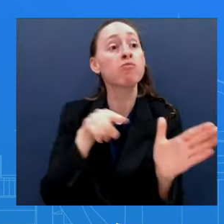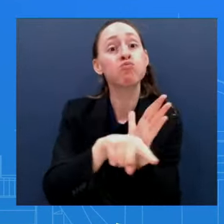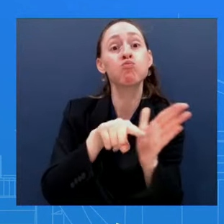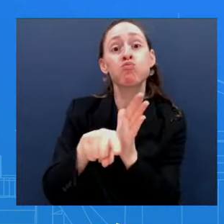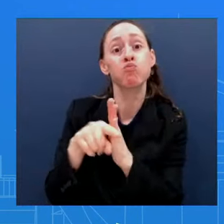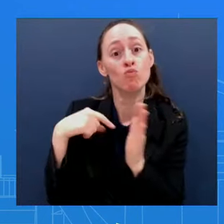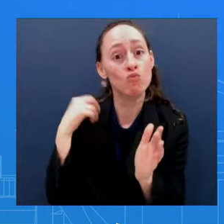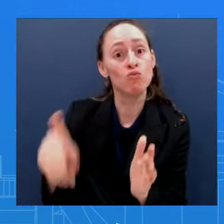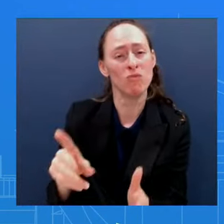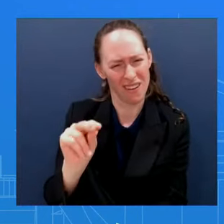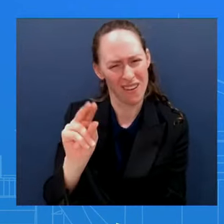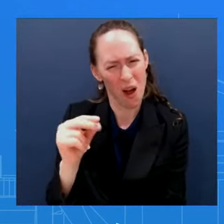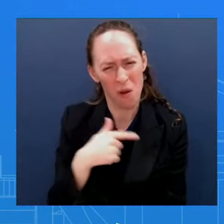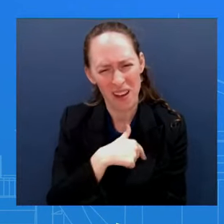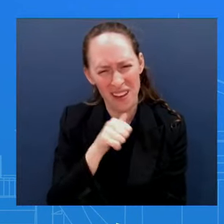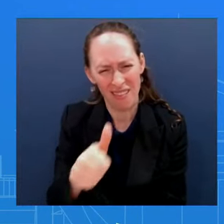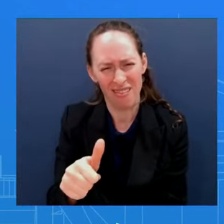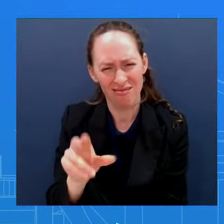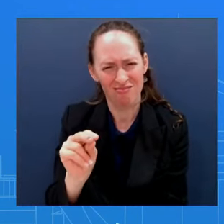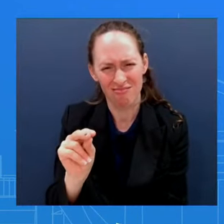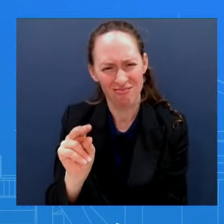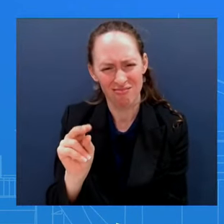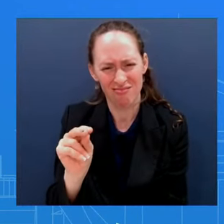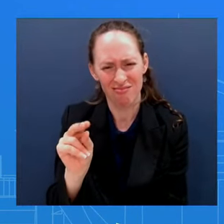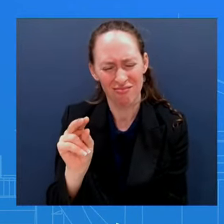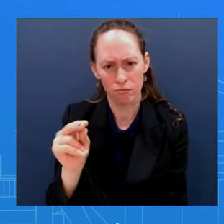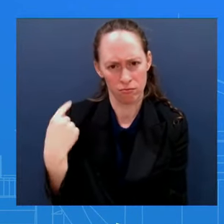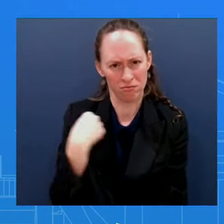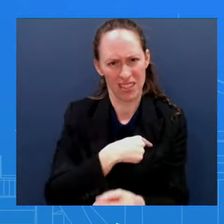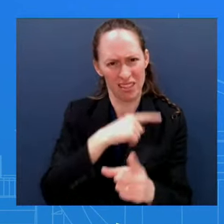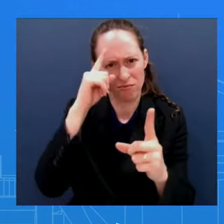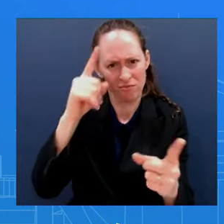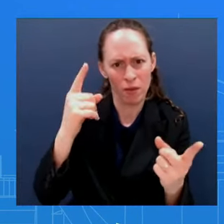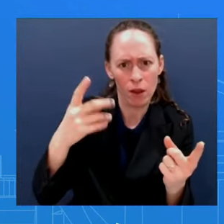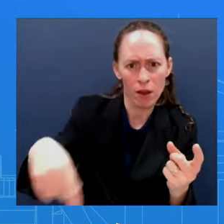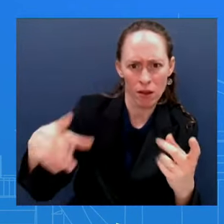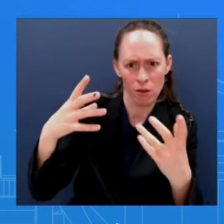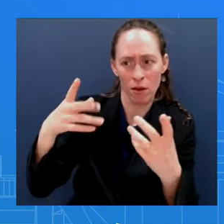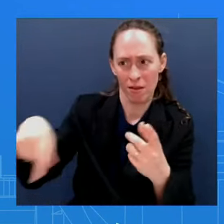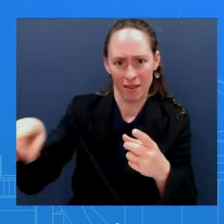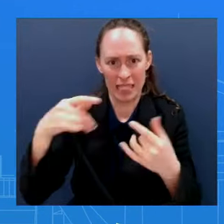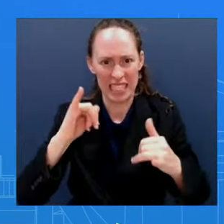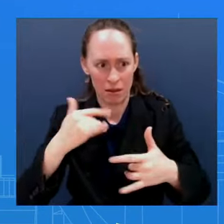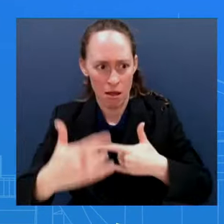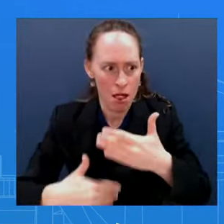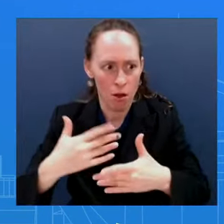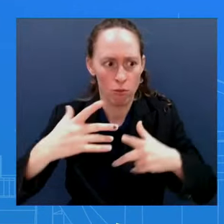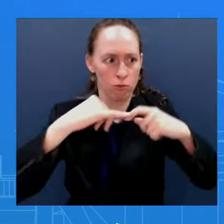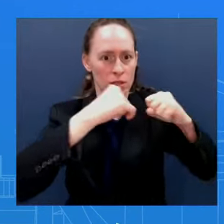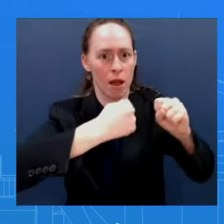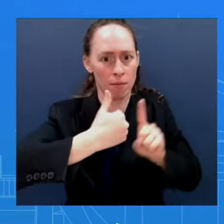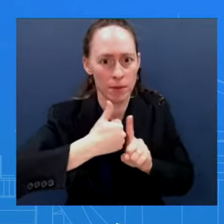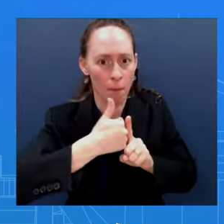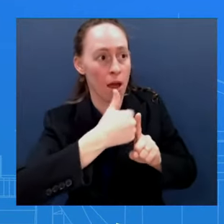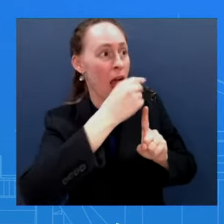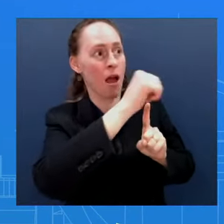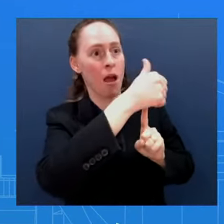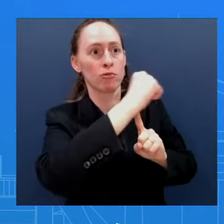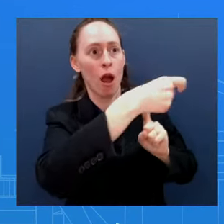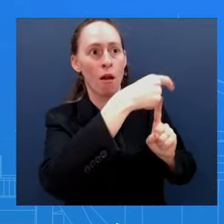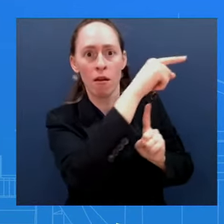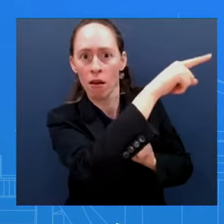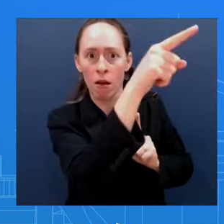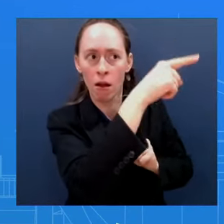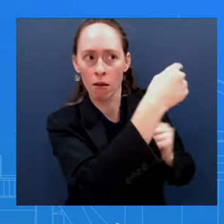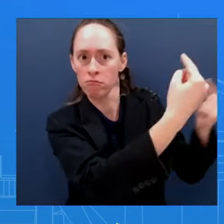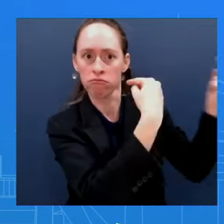we look forward to continuing talking to our Israeli counterparts about what that could look like Thanks so much, John. On TikTok, can you explain